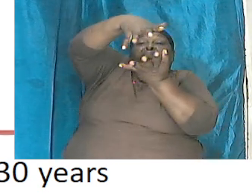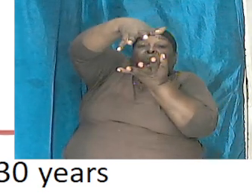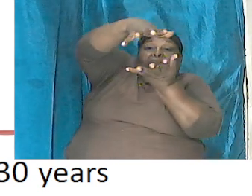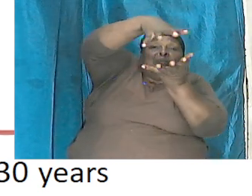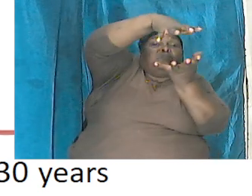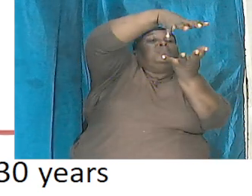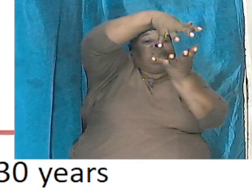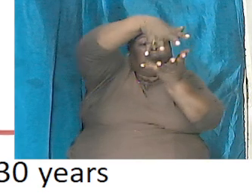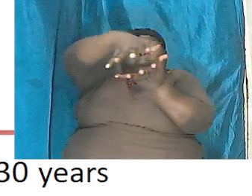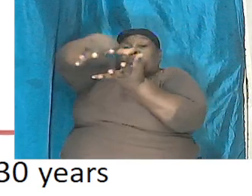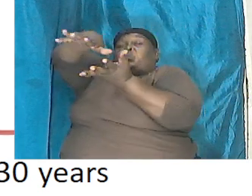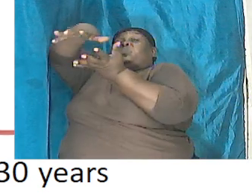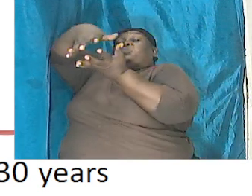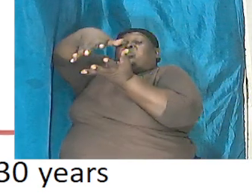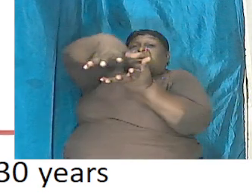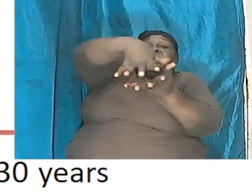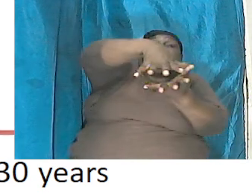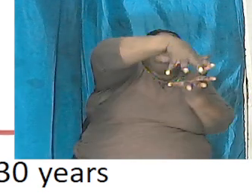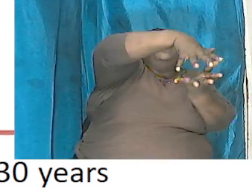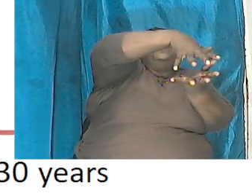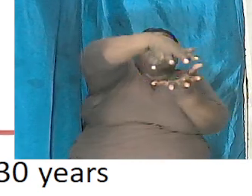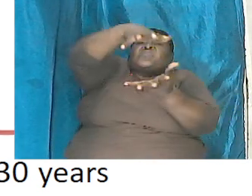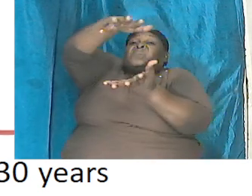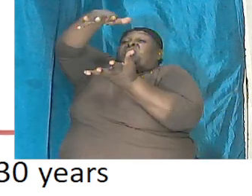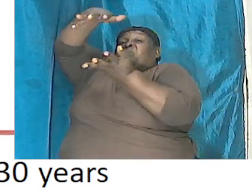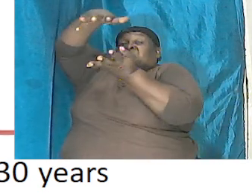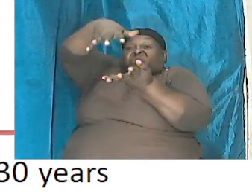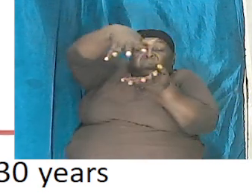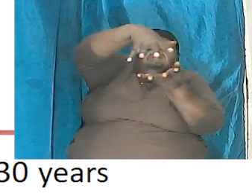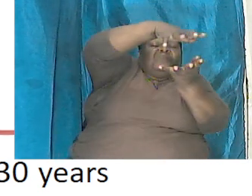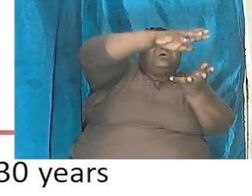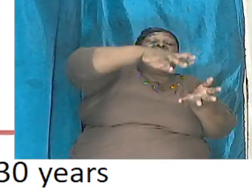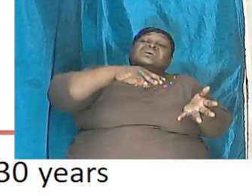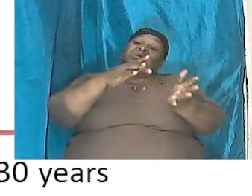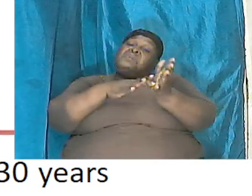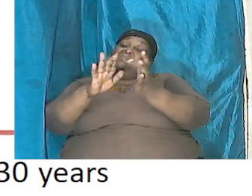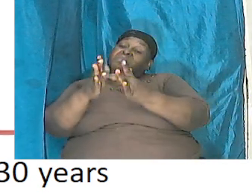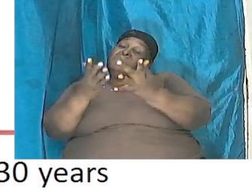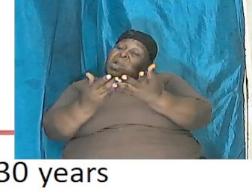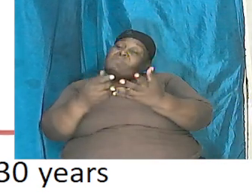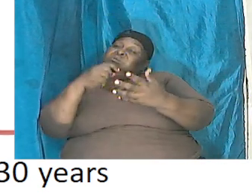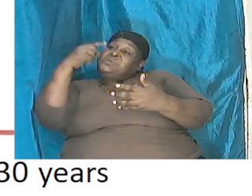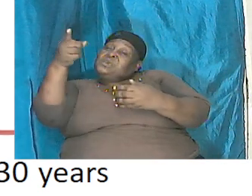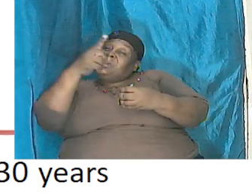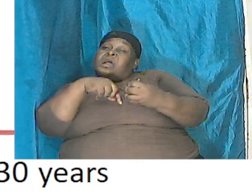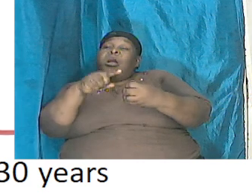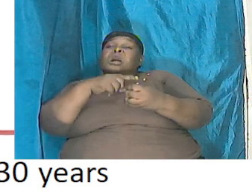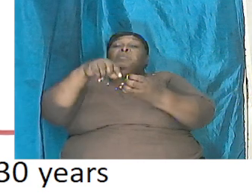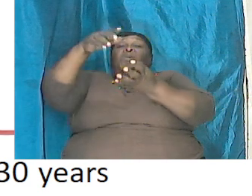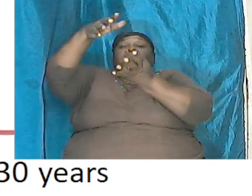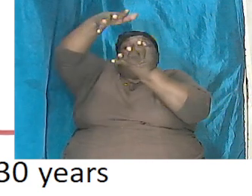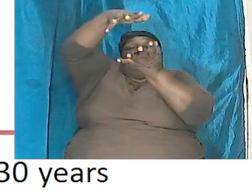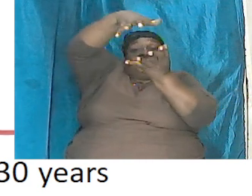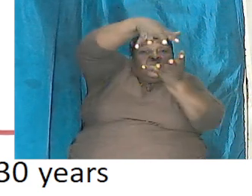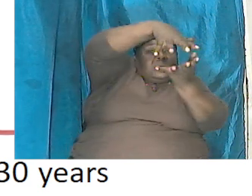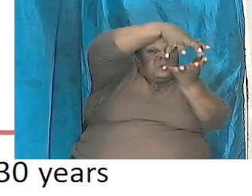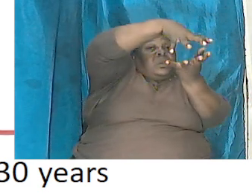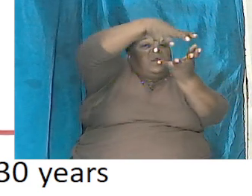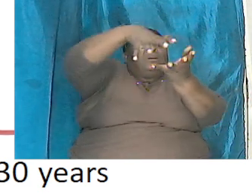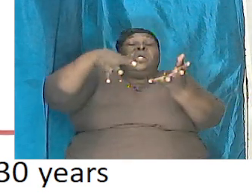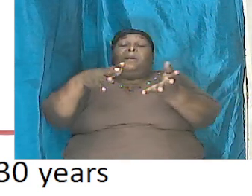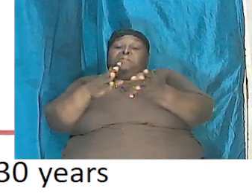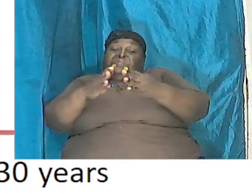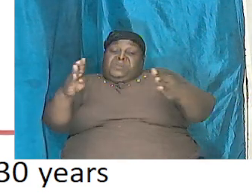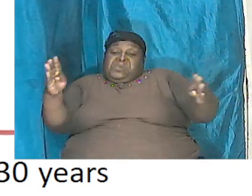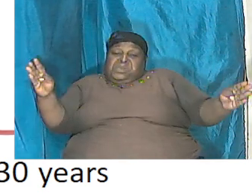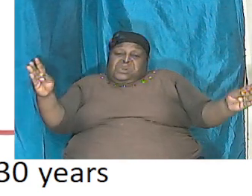Bible speak about dragon today we hear people say these animals were not real but were